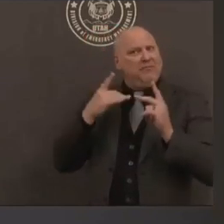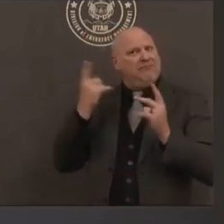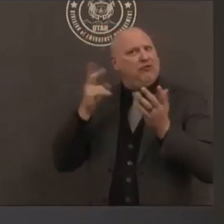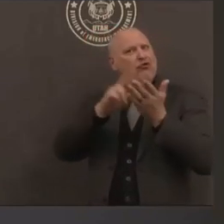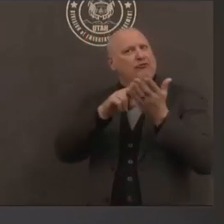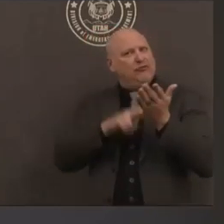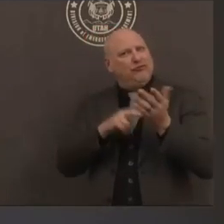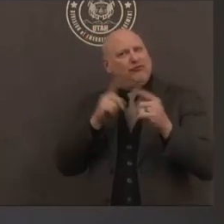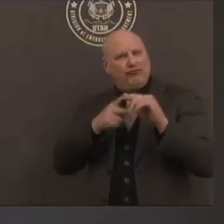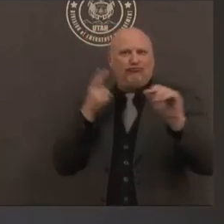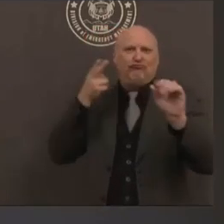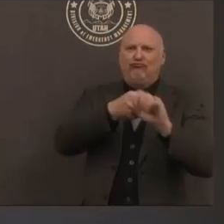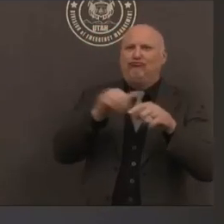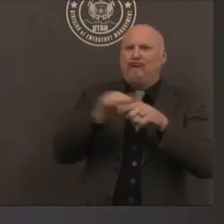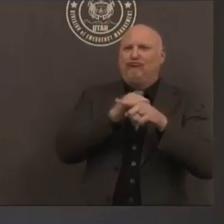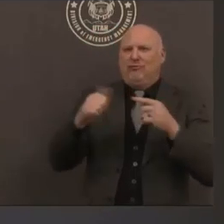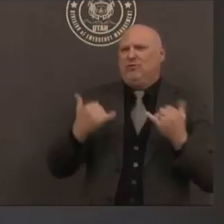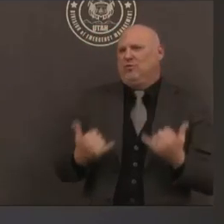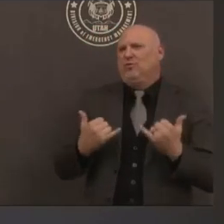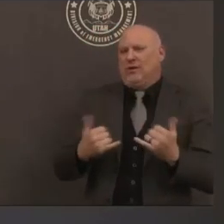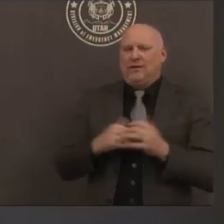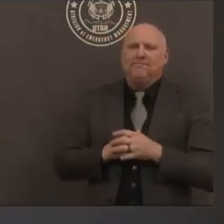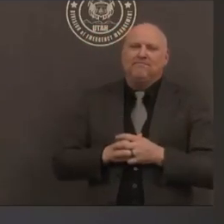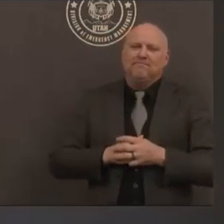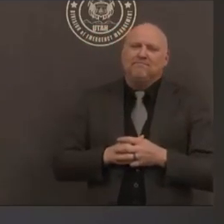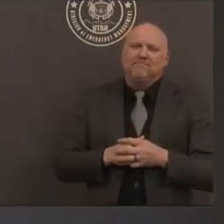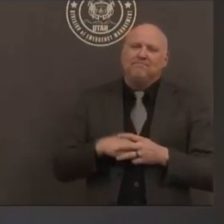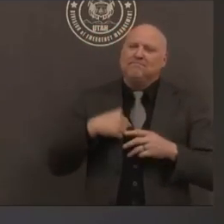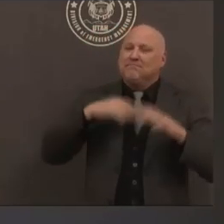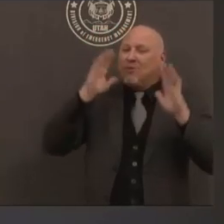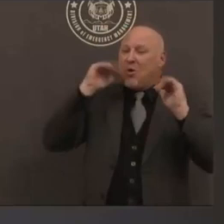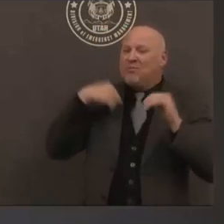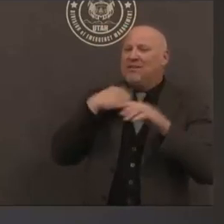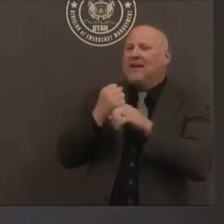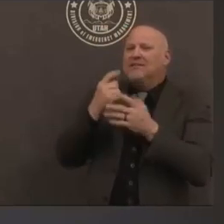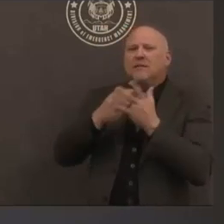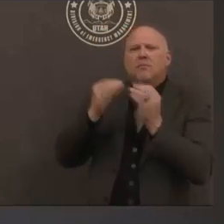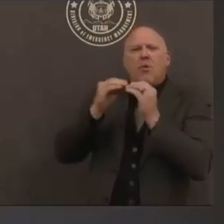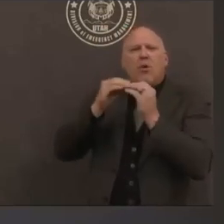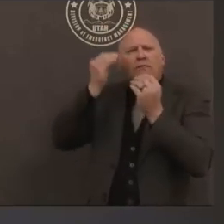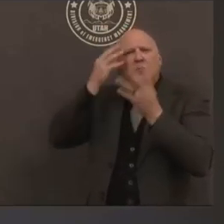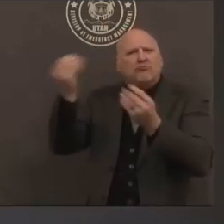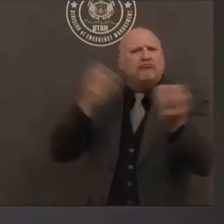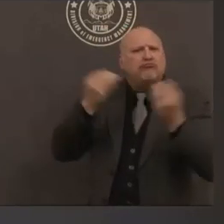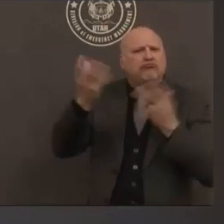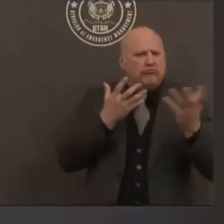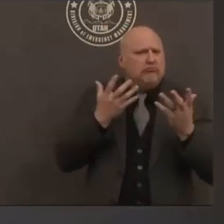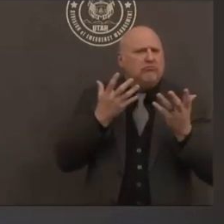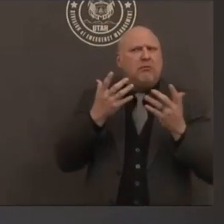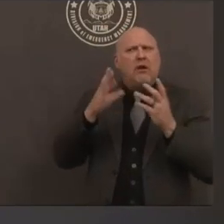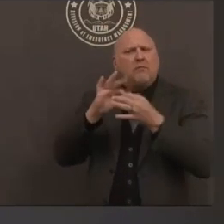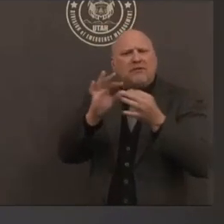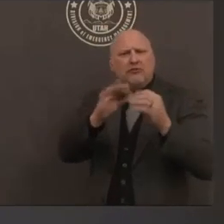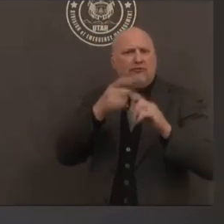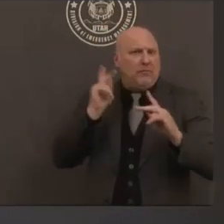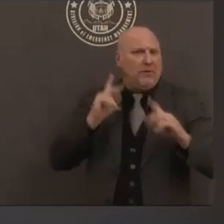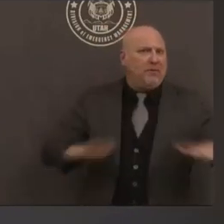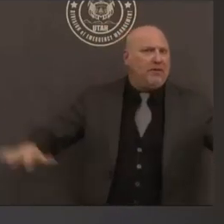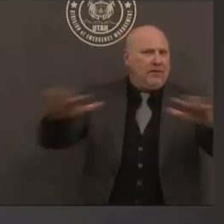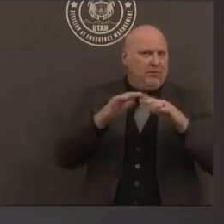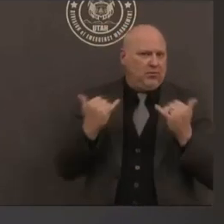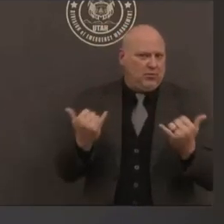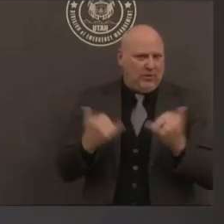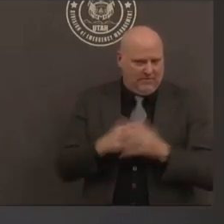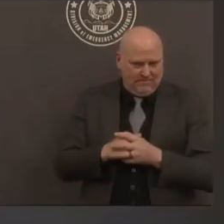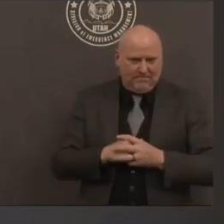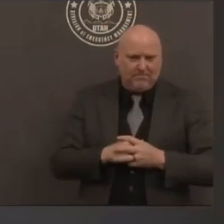looking for some of those responses of how well that went for them um because we had an aftershock today that has been most of what we